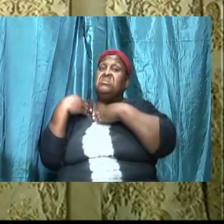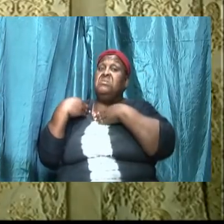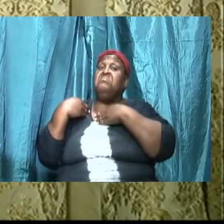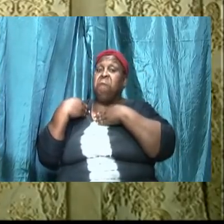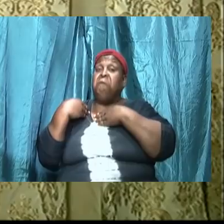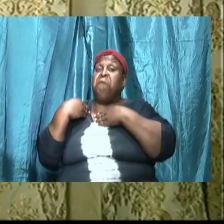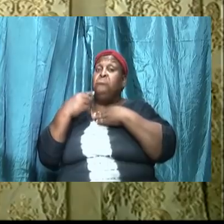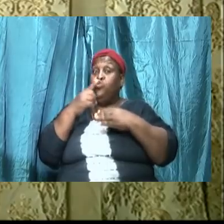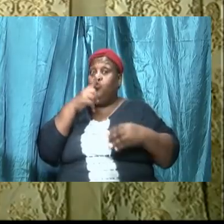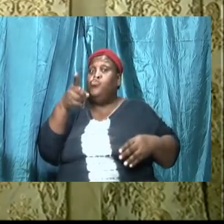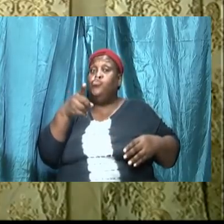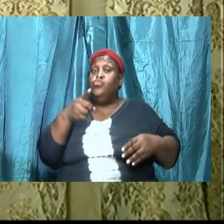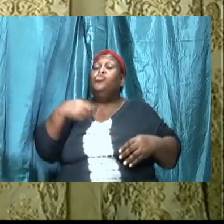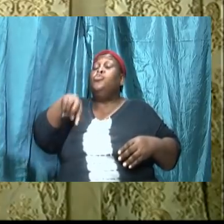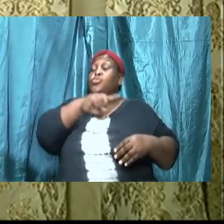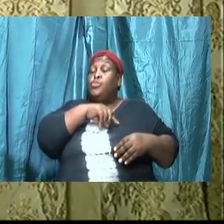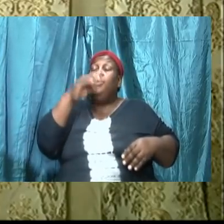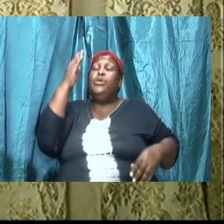we know